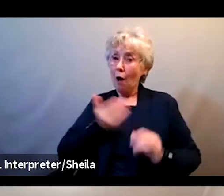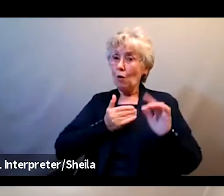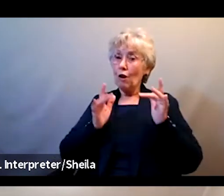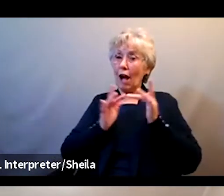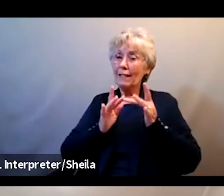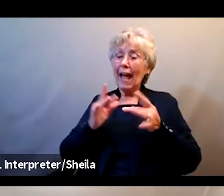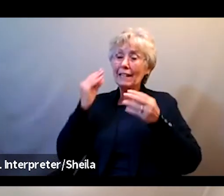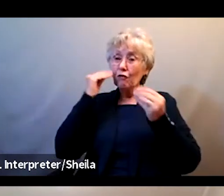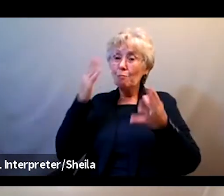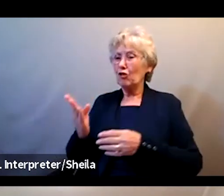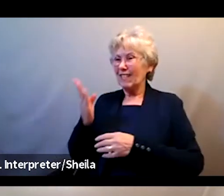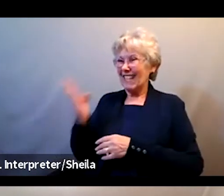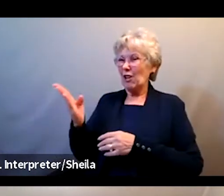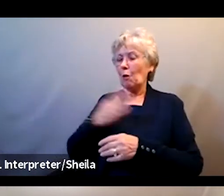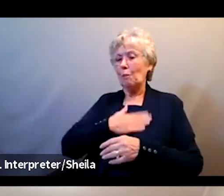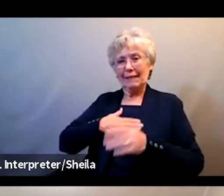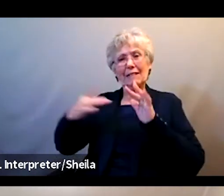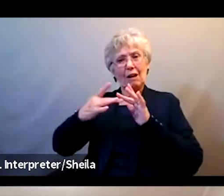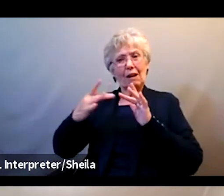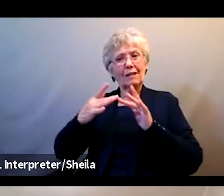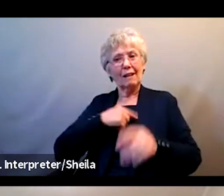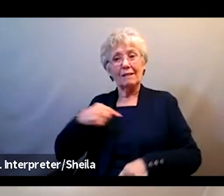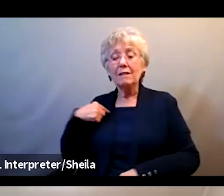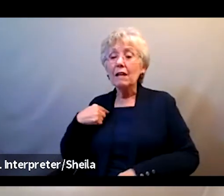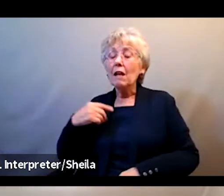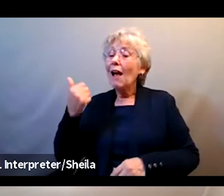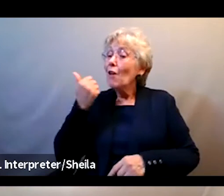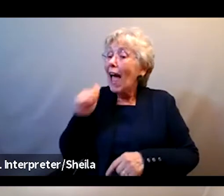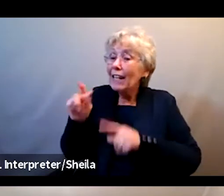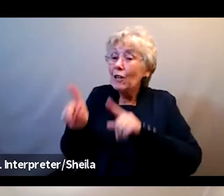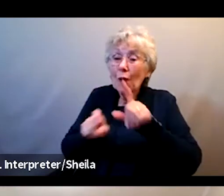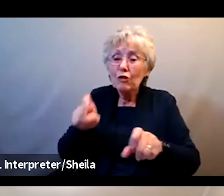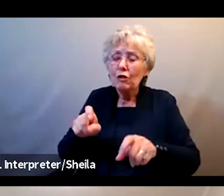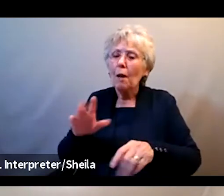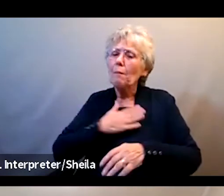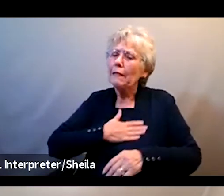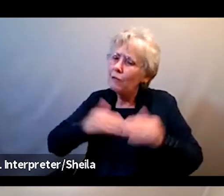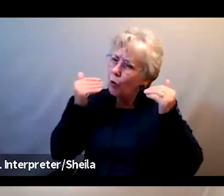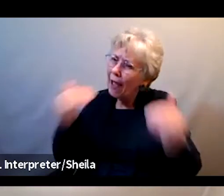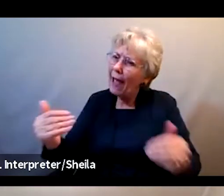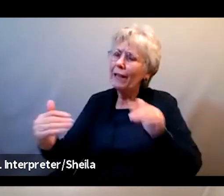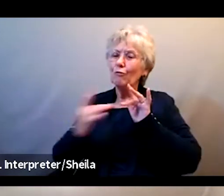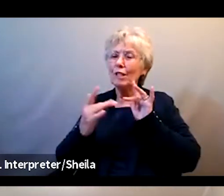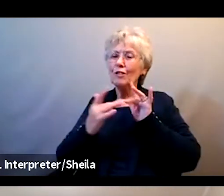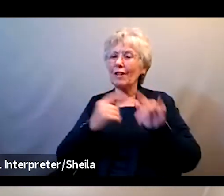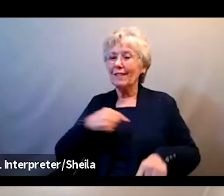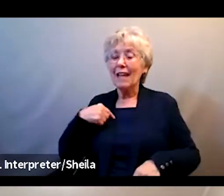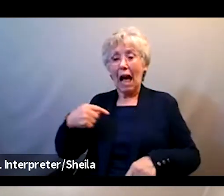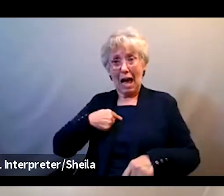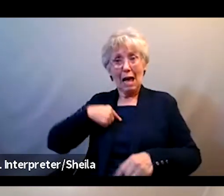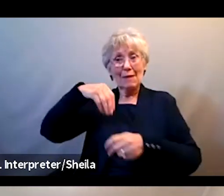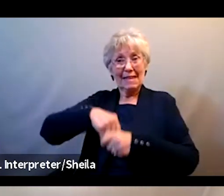Please keep in touch. If you have any questions, don't hesitate to reach out. Again, I'm in the Bay Area, so I'm local.